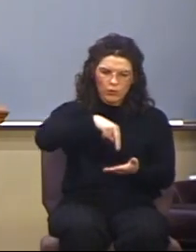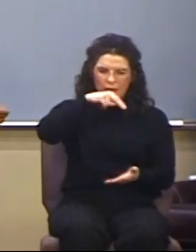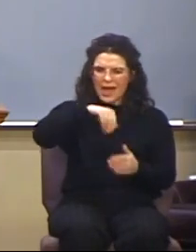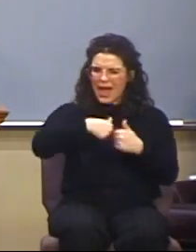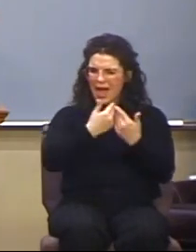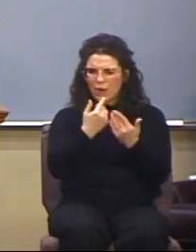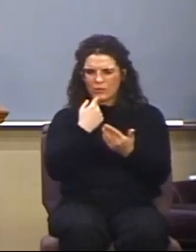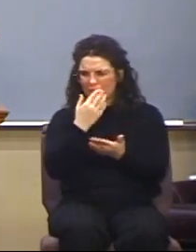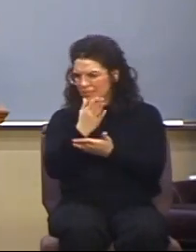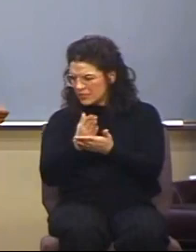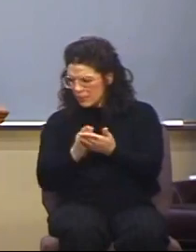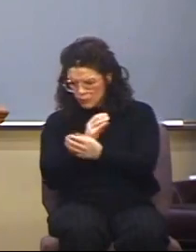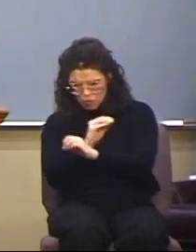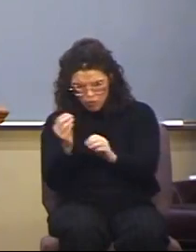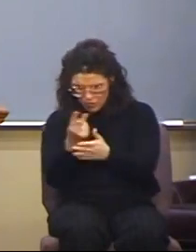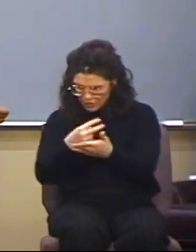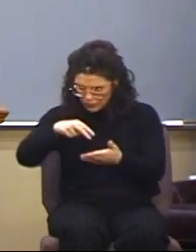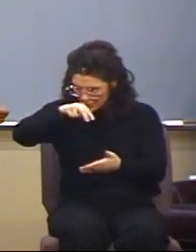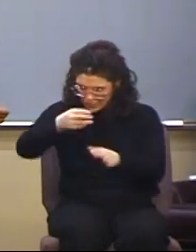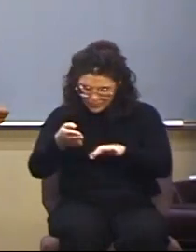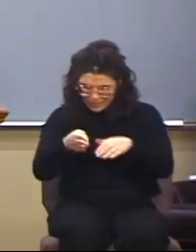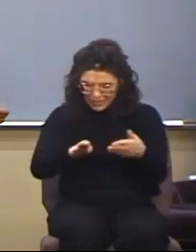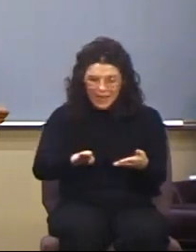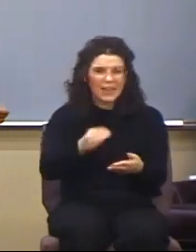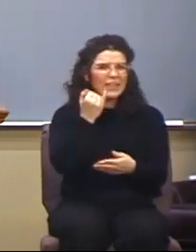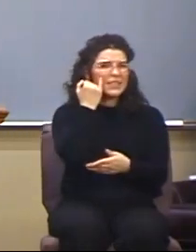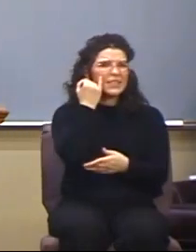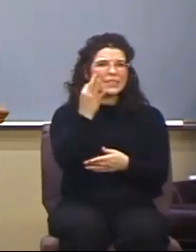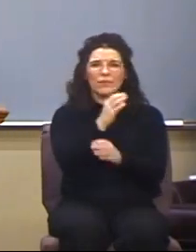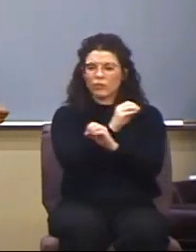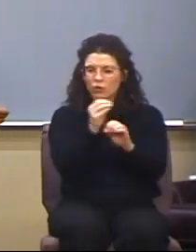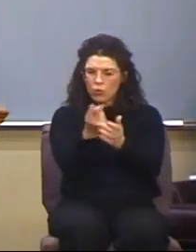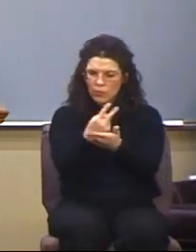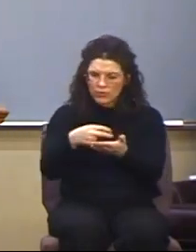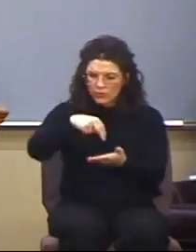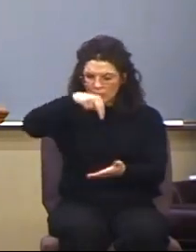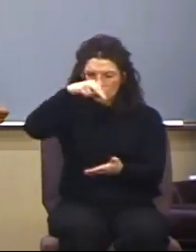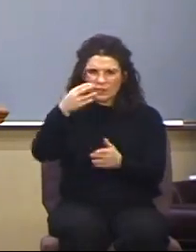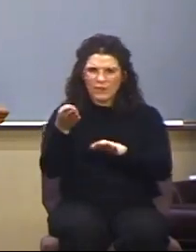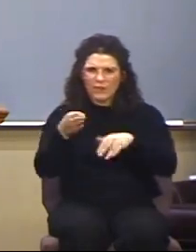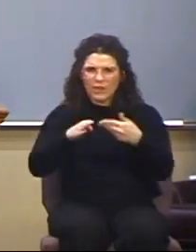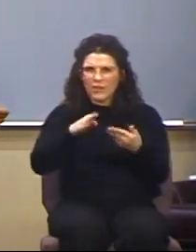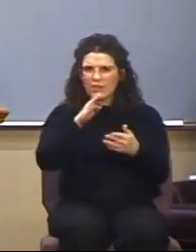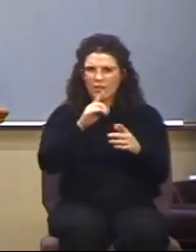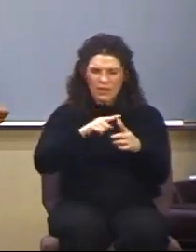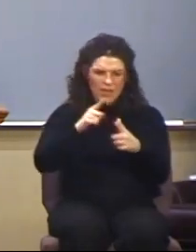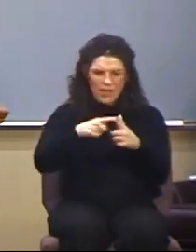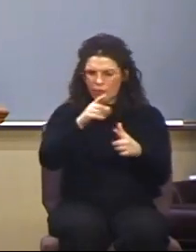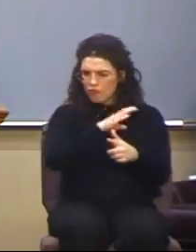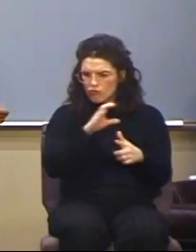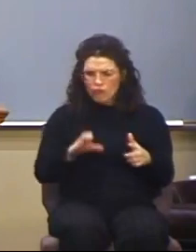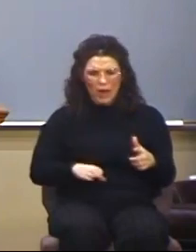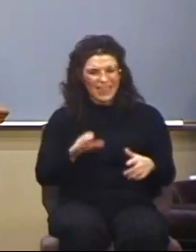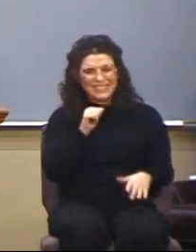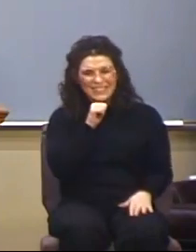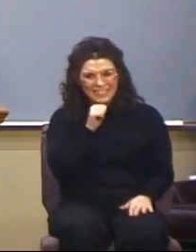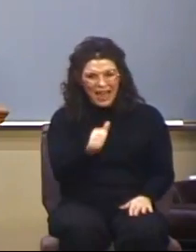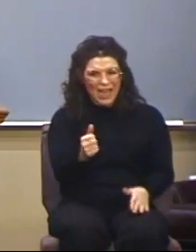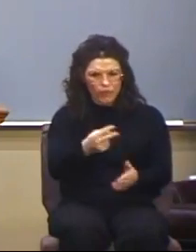dead? But if there be no resurrection of the dead, then is Christ not risen?